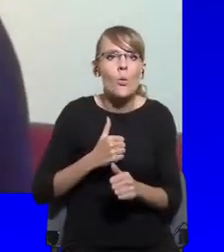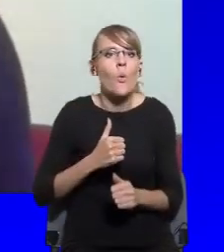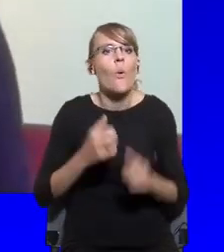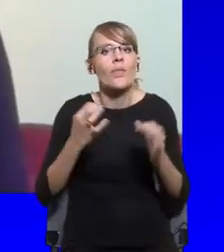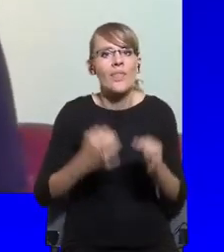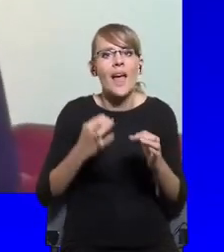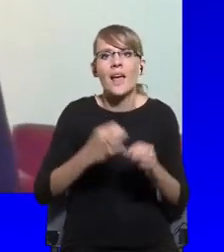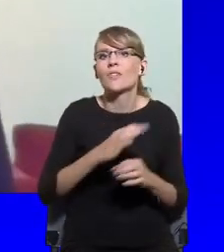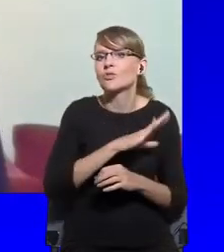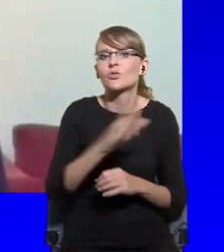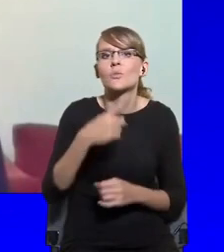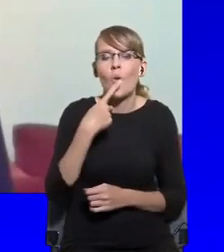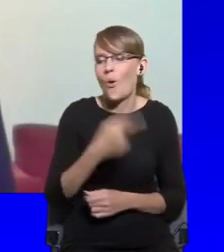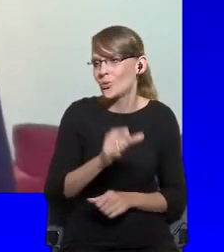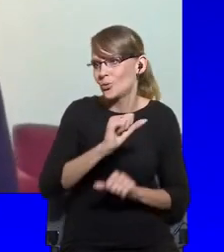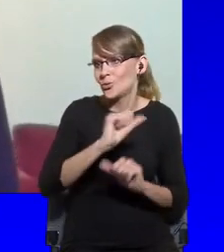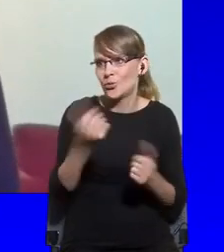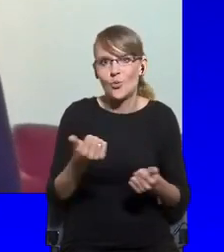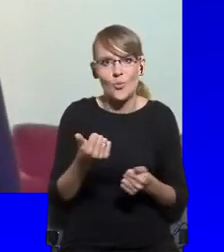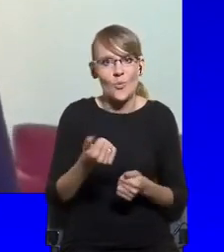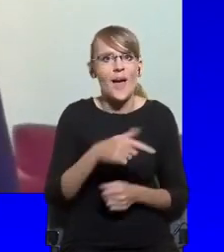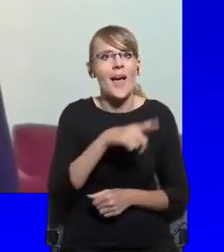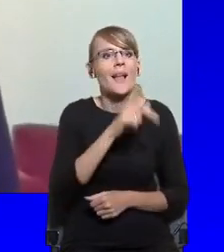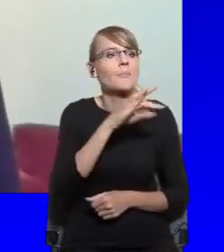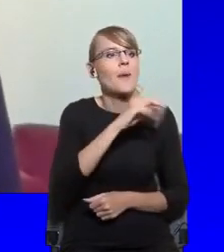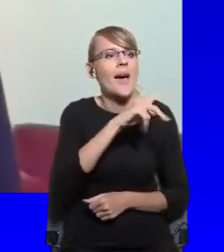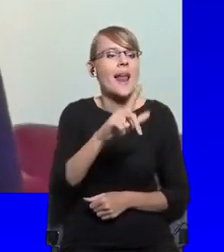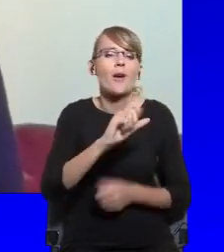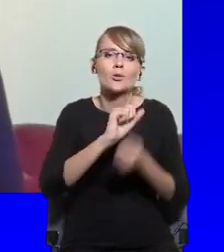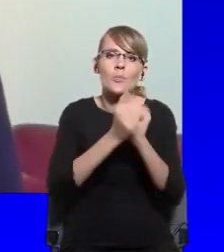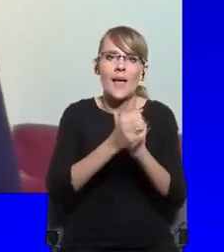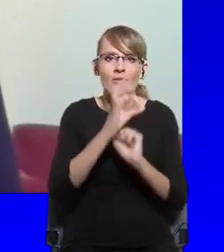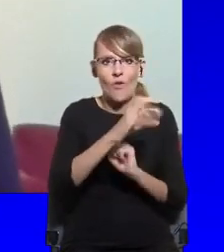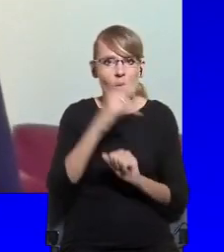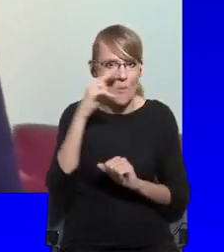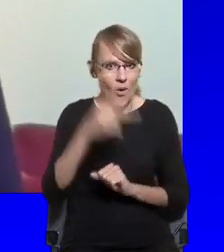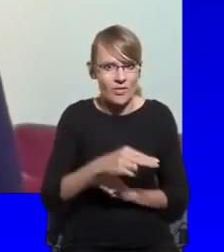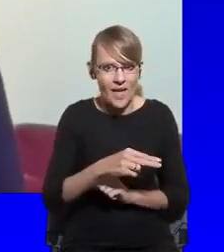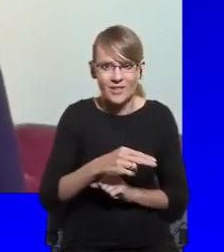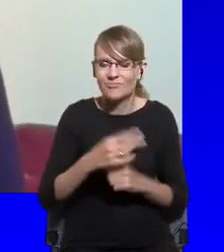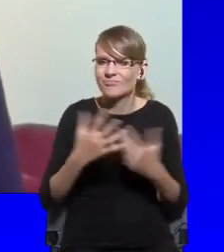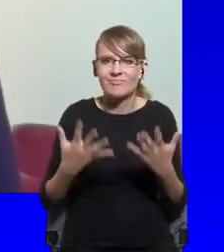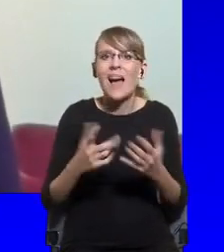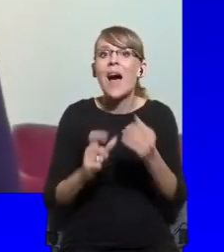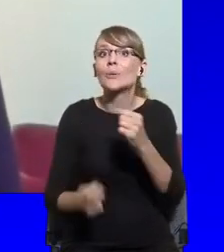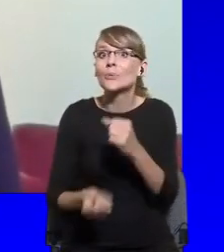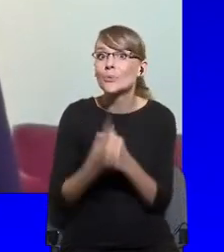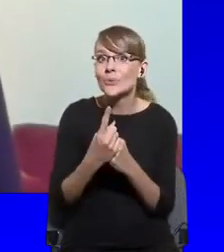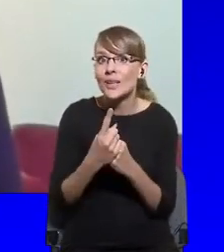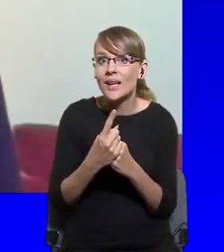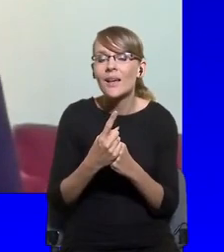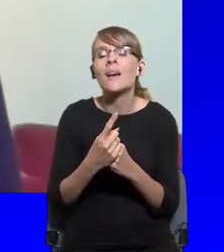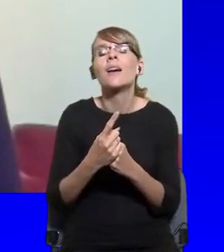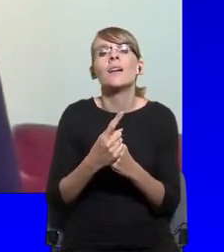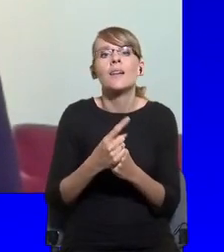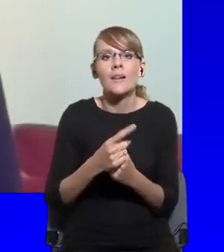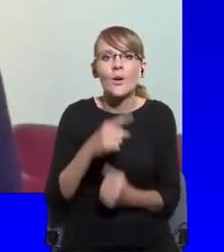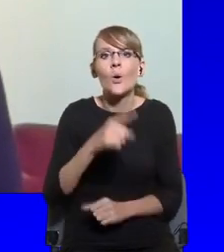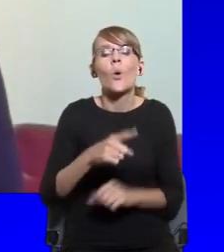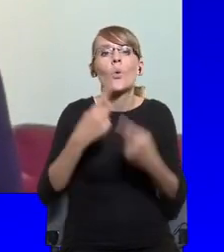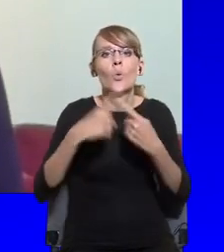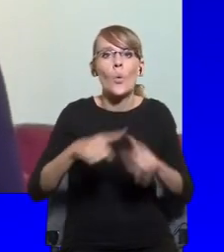liberals are changing their minds. That's not what's happening. What is happening, really, is that, for shorthand, right wing